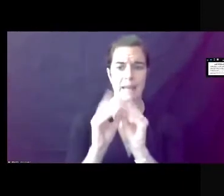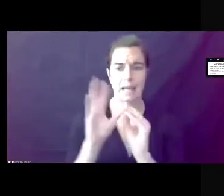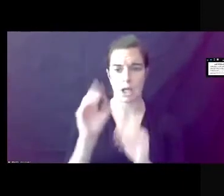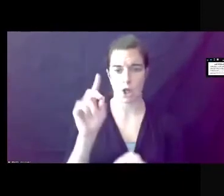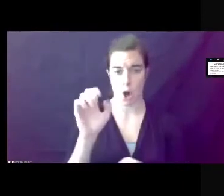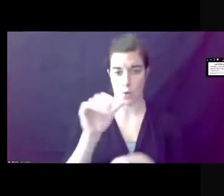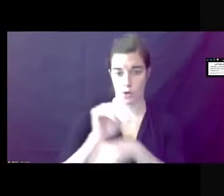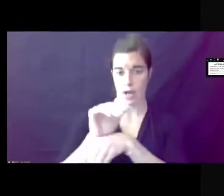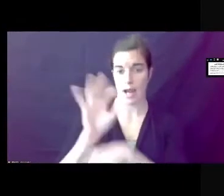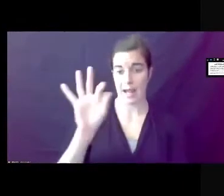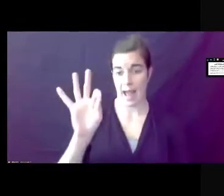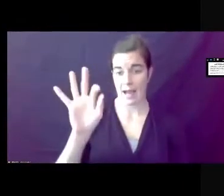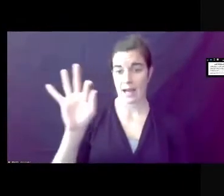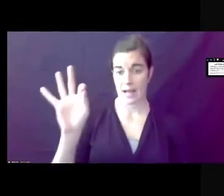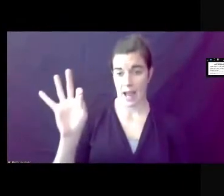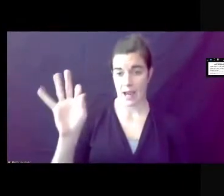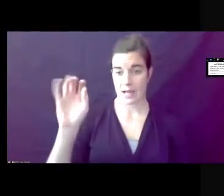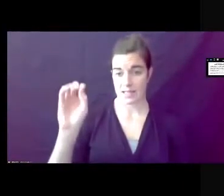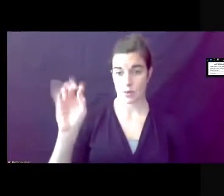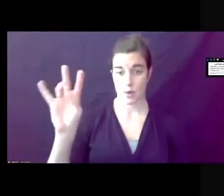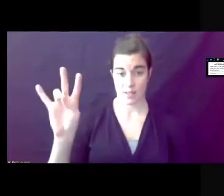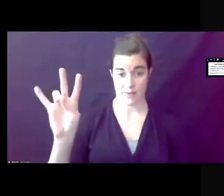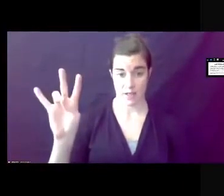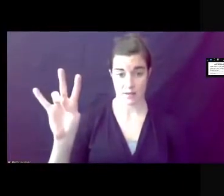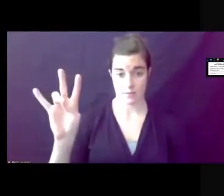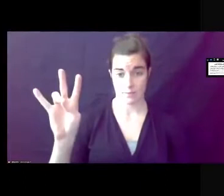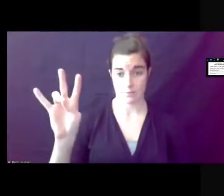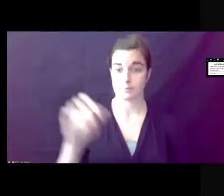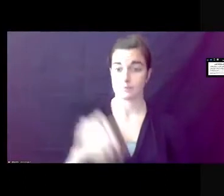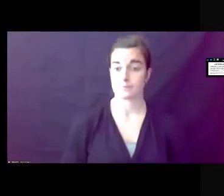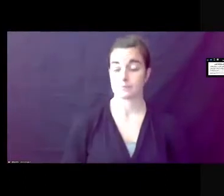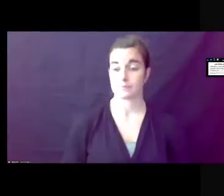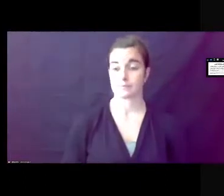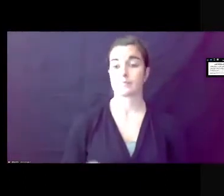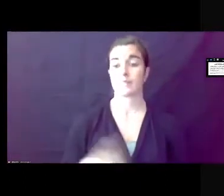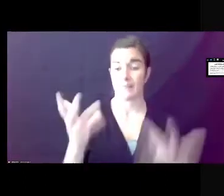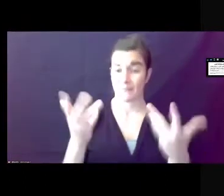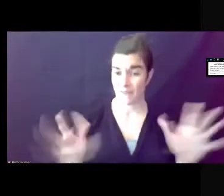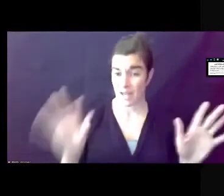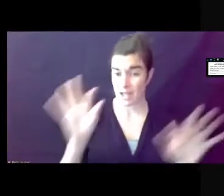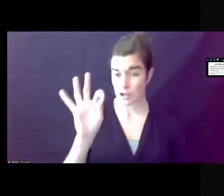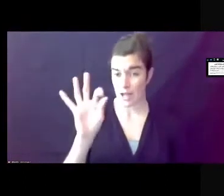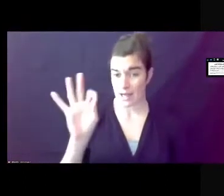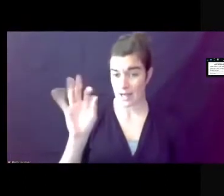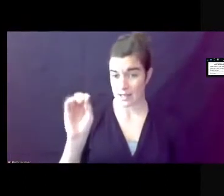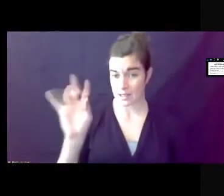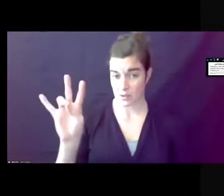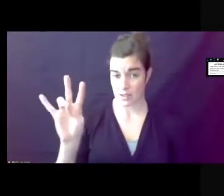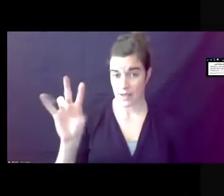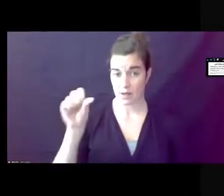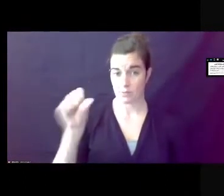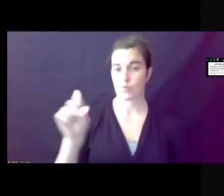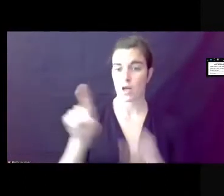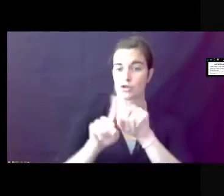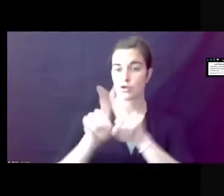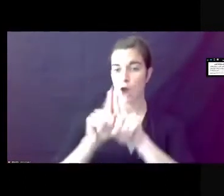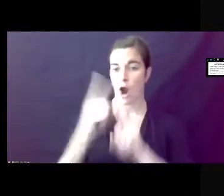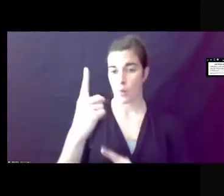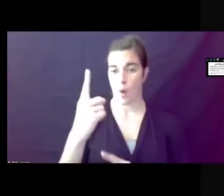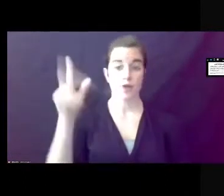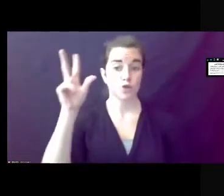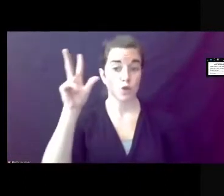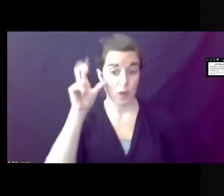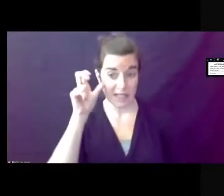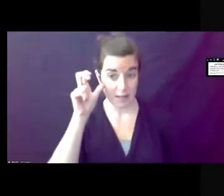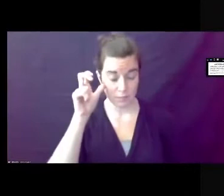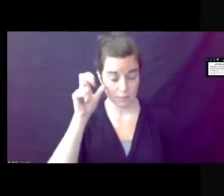evening is 9907. At that point, you need to press star 1 to listen. Stay on the